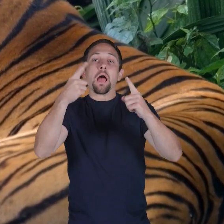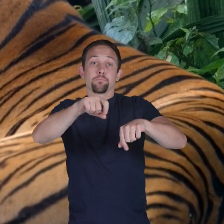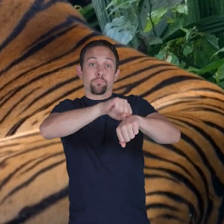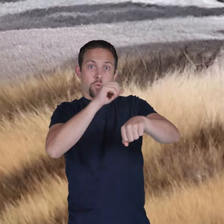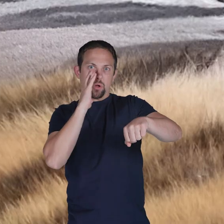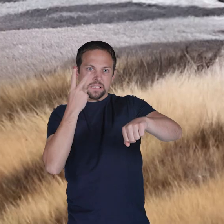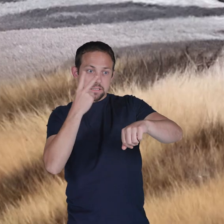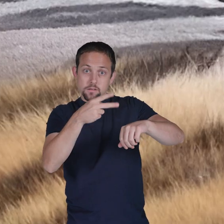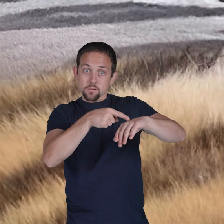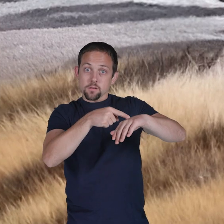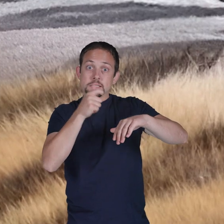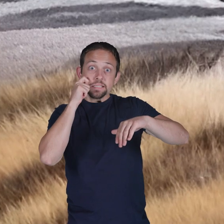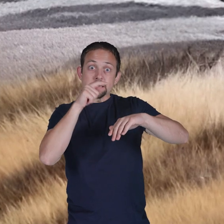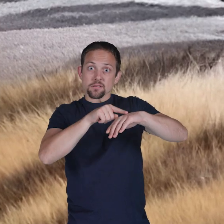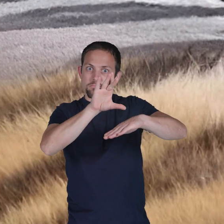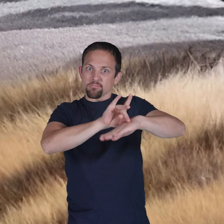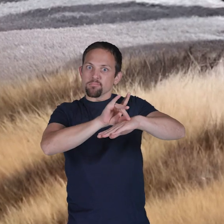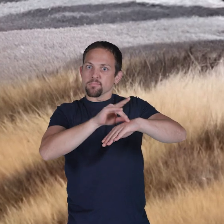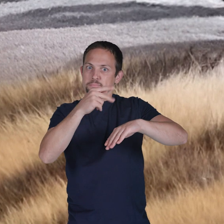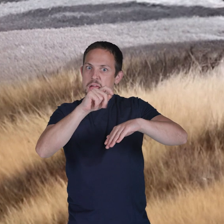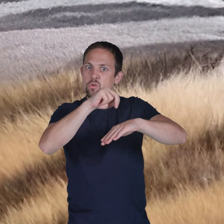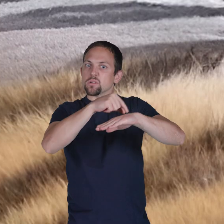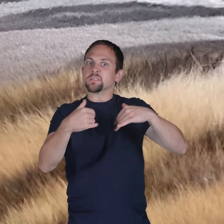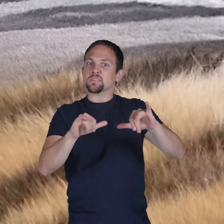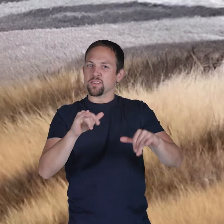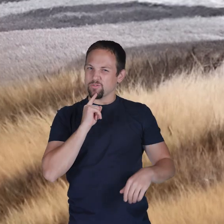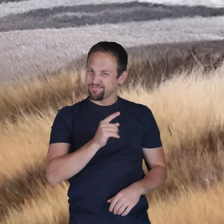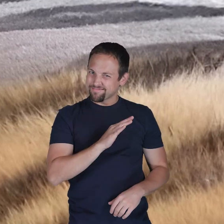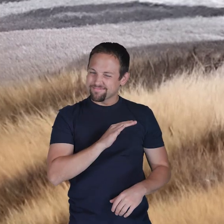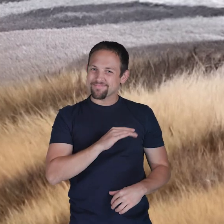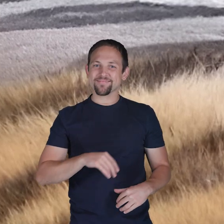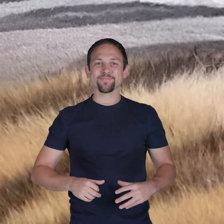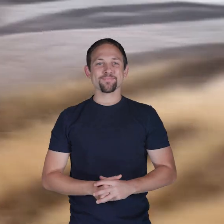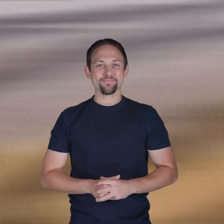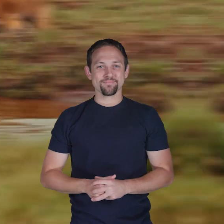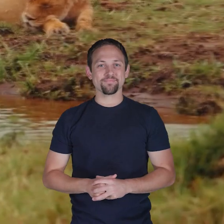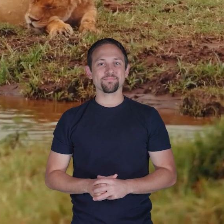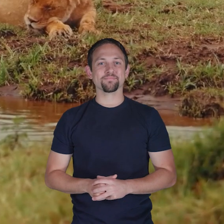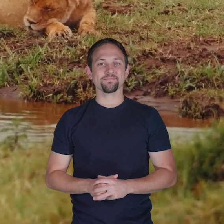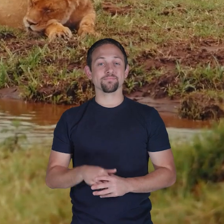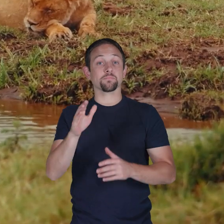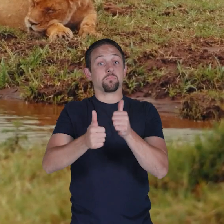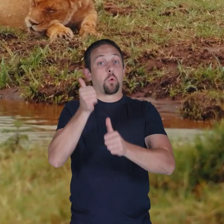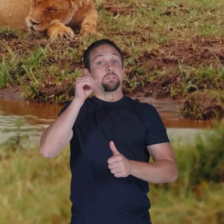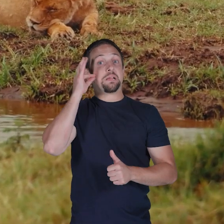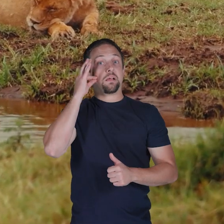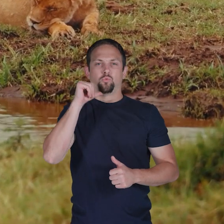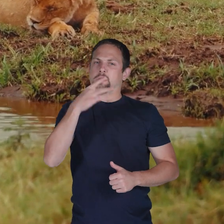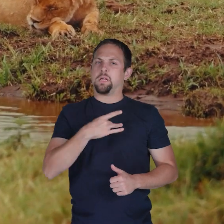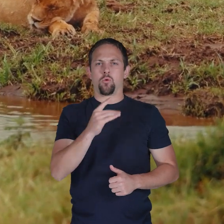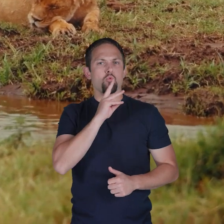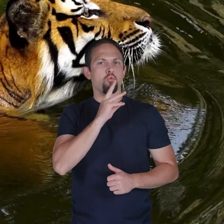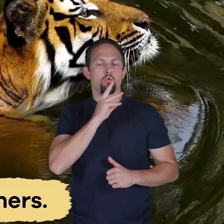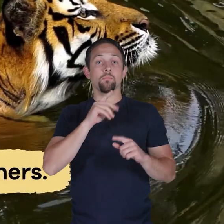you'd still see the stripe pattern on its skin. How cool is that? Most cats don't